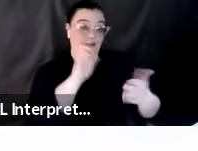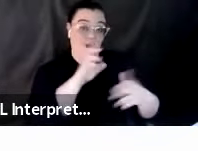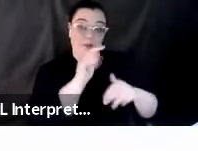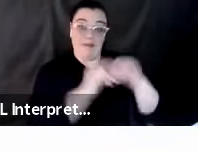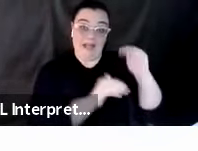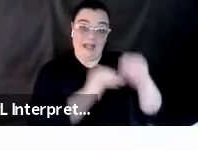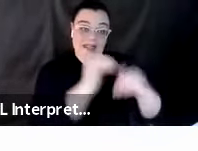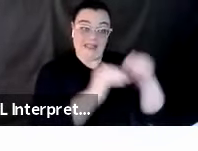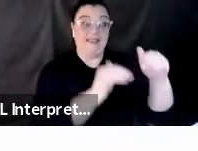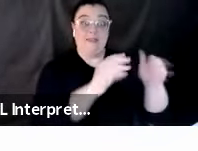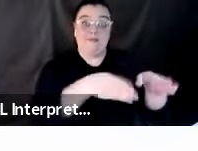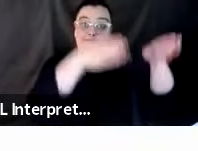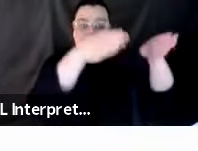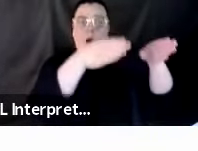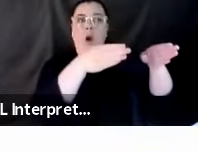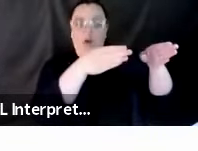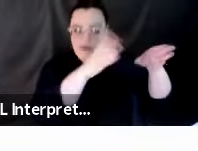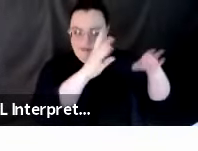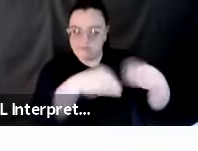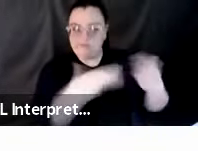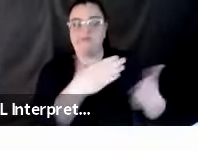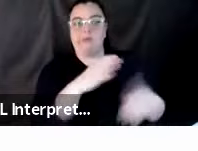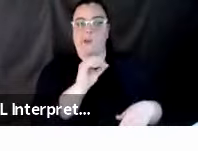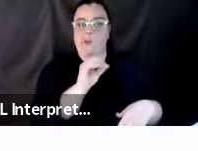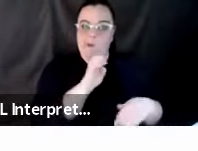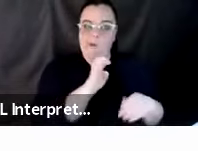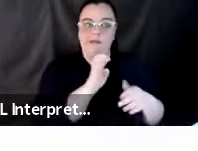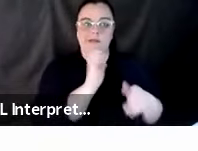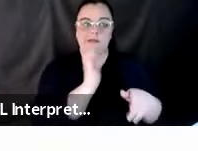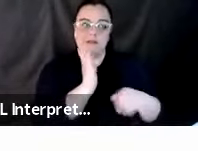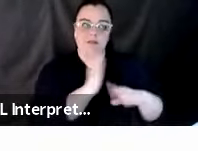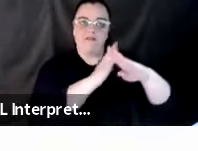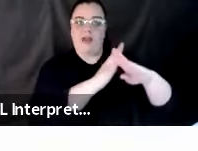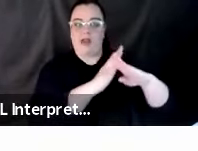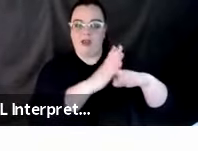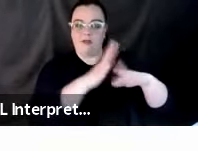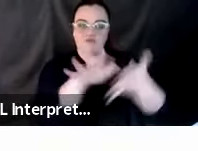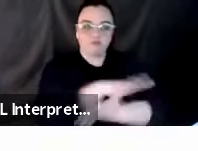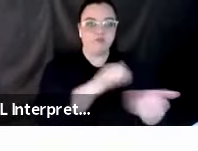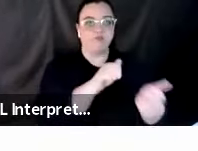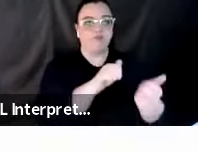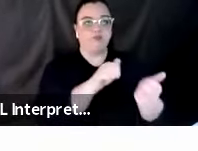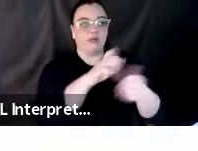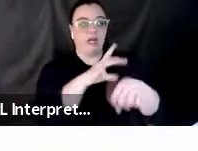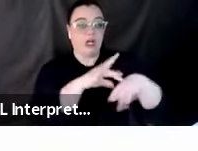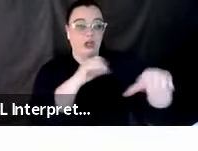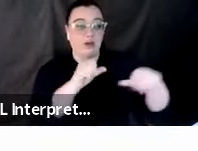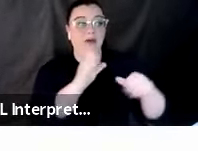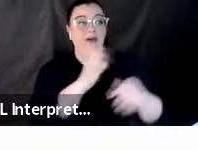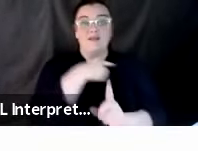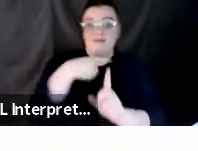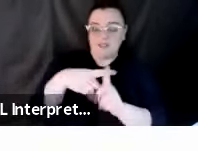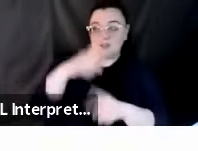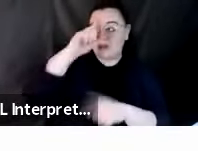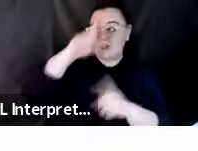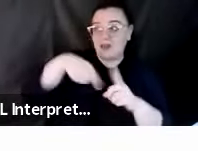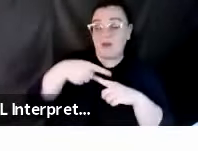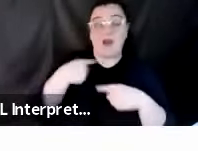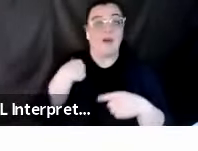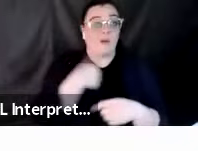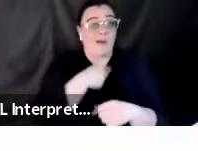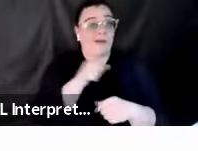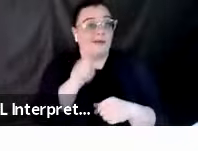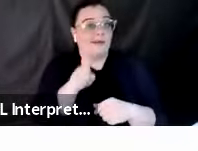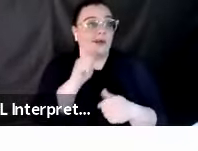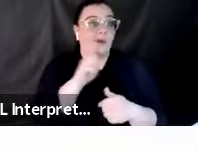infrastructure, um, all the lifelines we rely on. water supply and distribution, uh, gas, electric